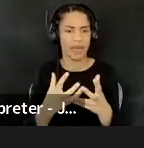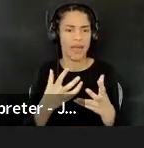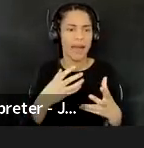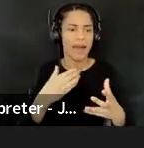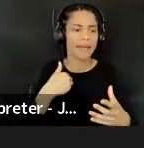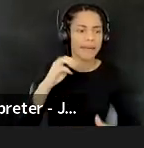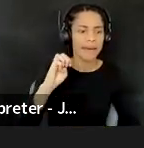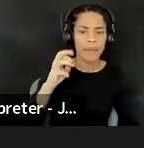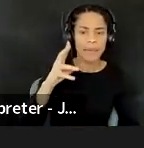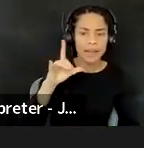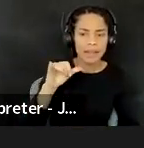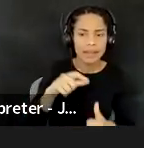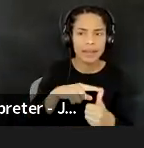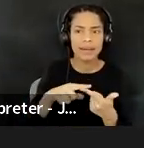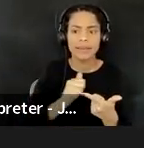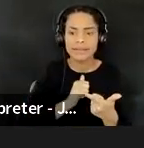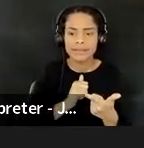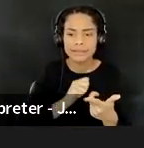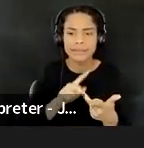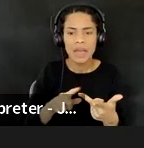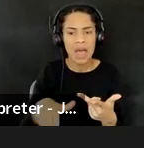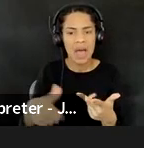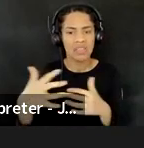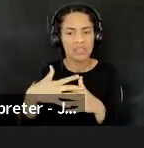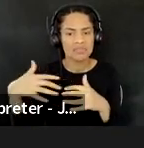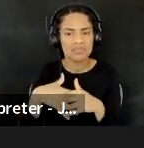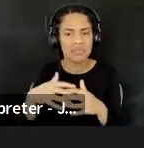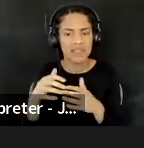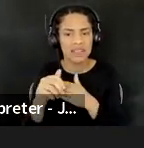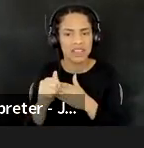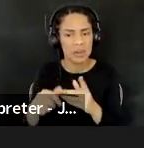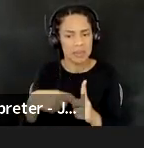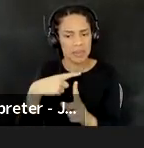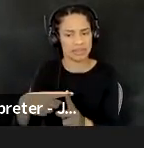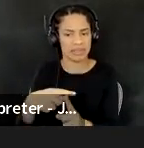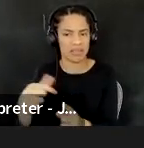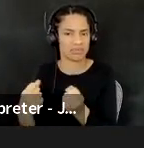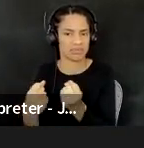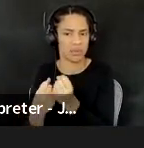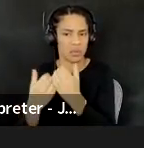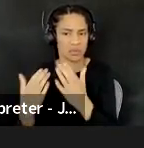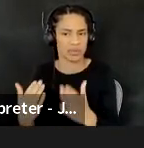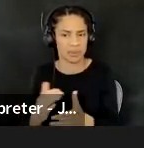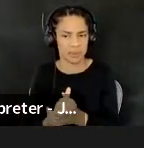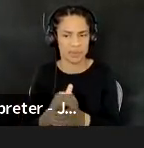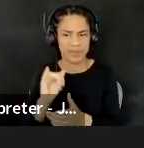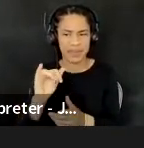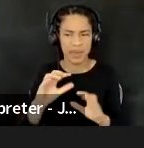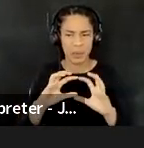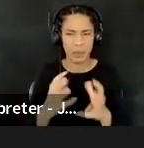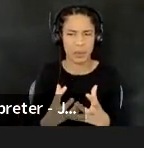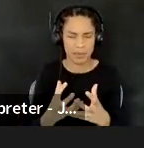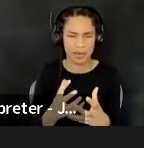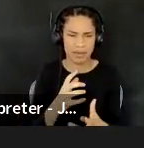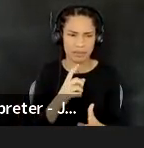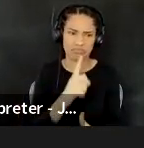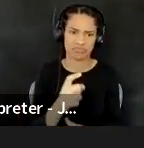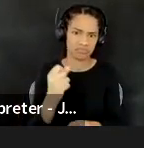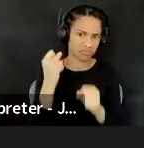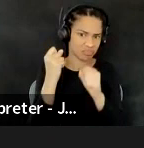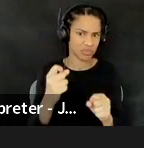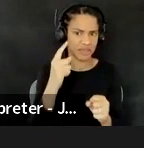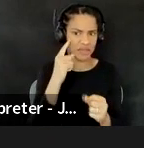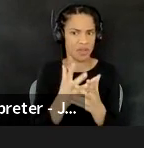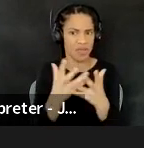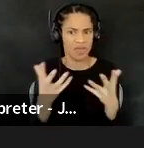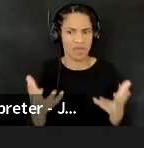Emily and myself, other Indigenous leadership and accomplices as well. Um, and so that group is really, um, an anchor for a lot of the